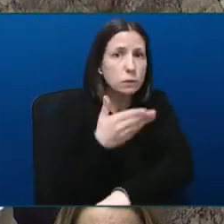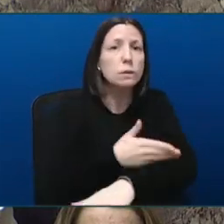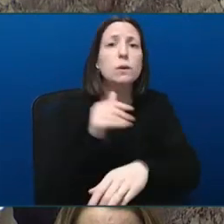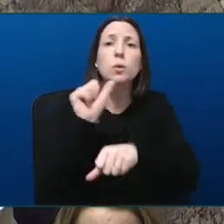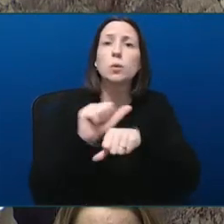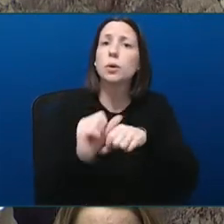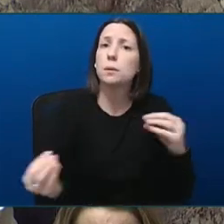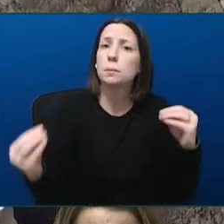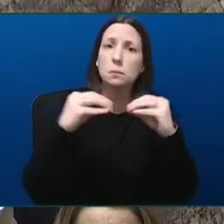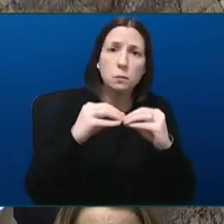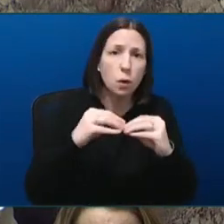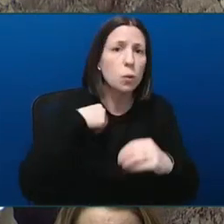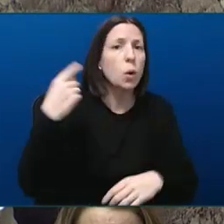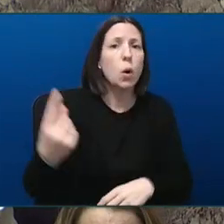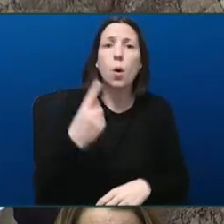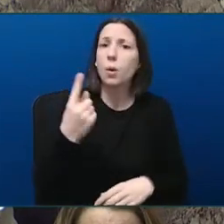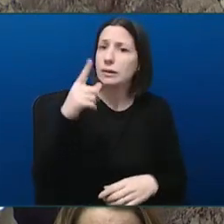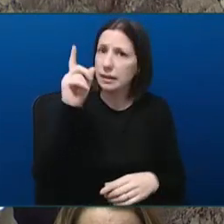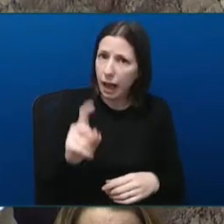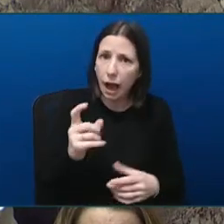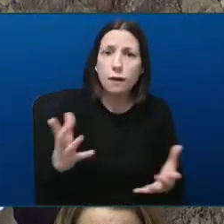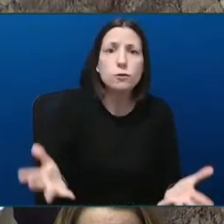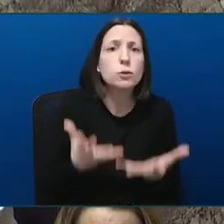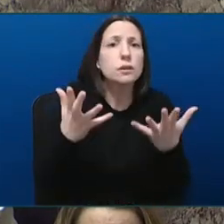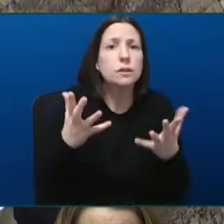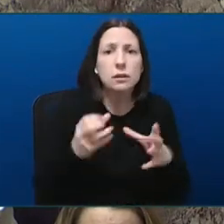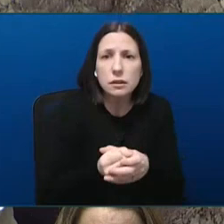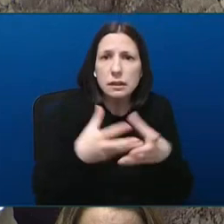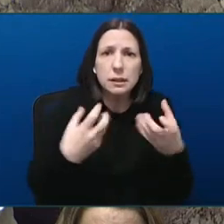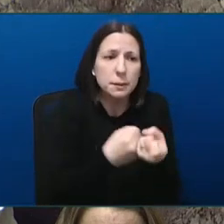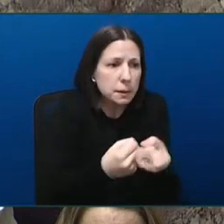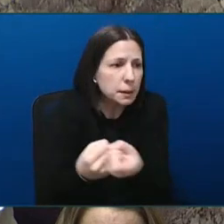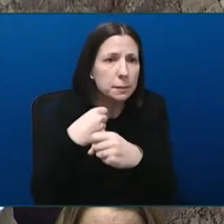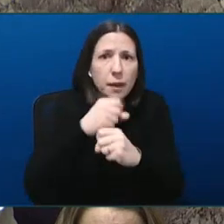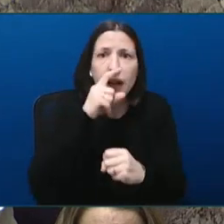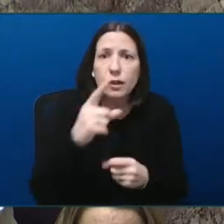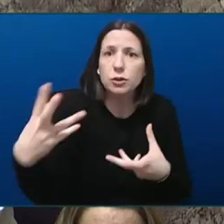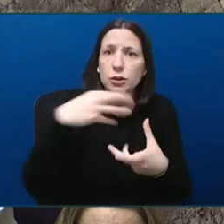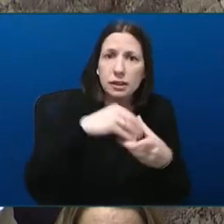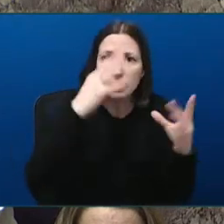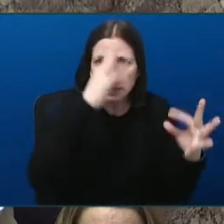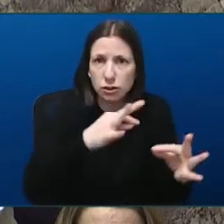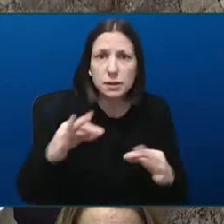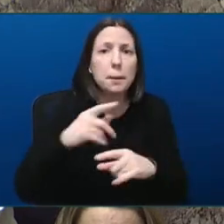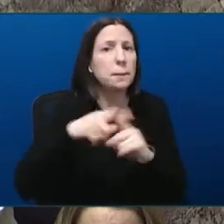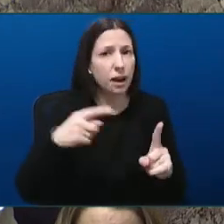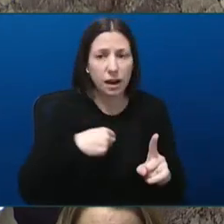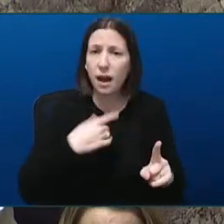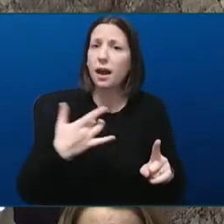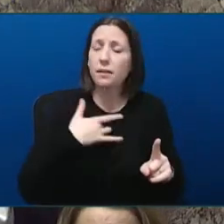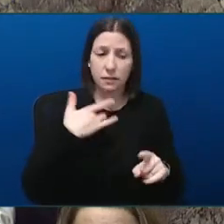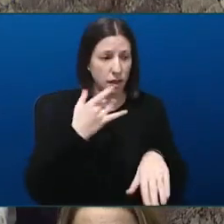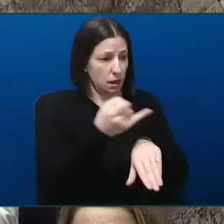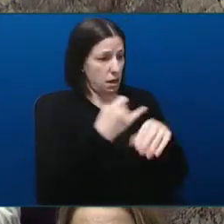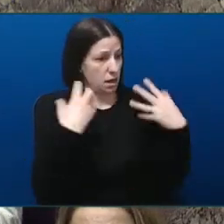people. We always have to work harder with our teams to make sure that they're involved in decisions. But I have confidence in Island Health to do so.